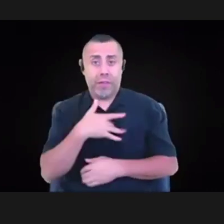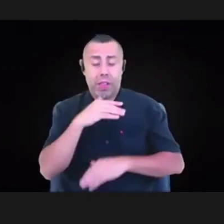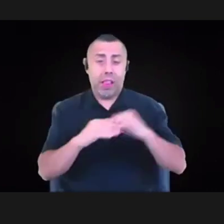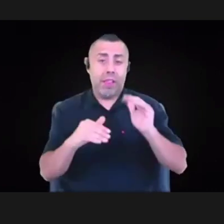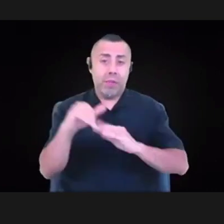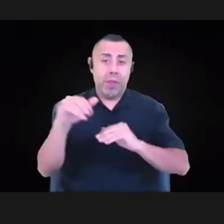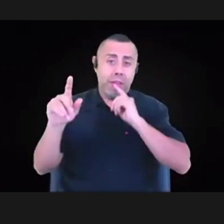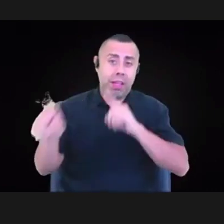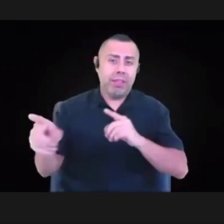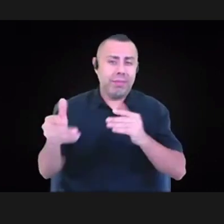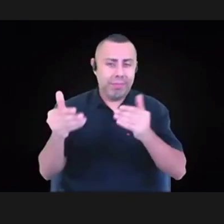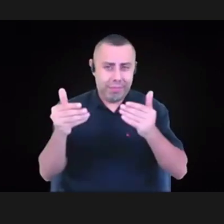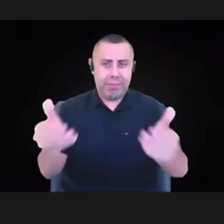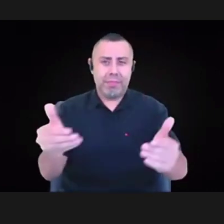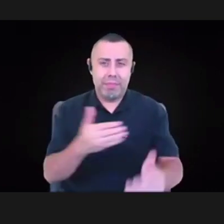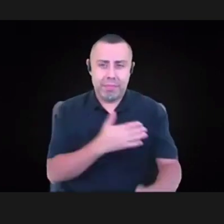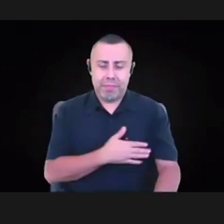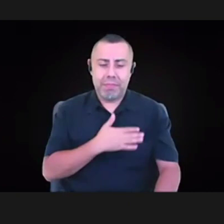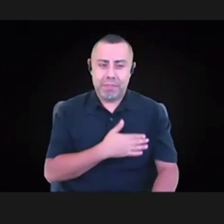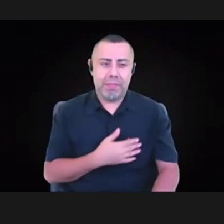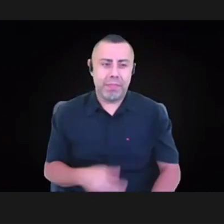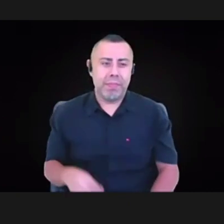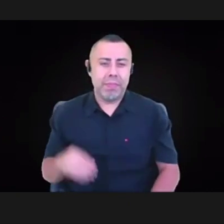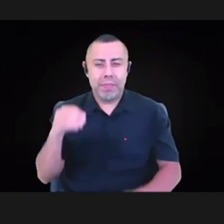and urban areas?